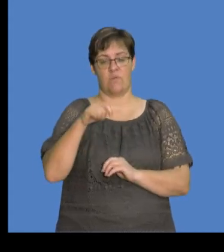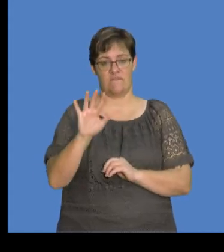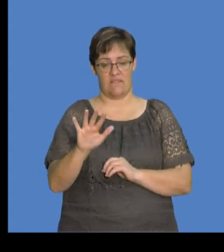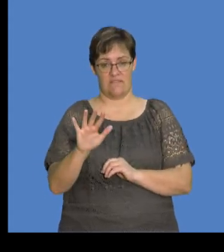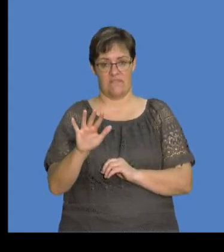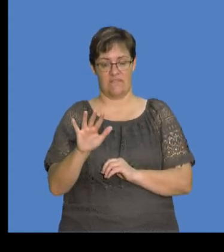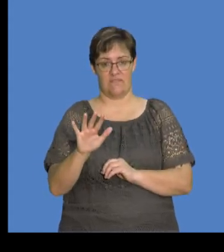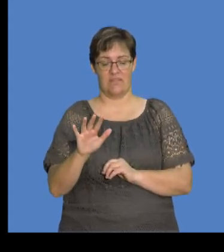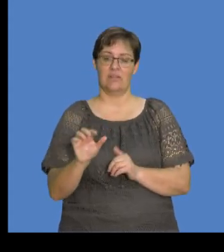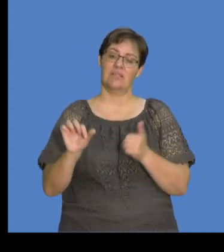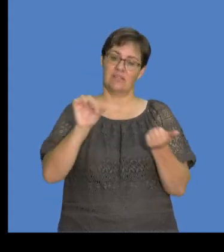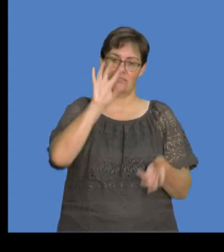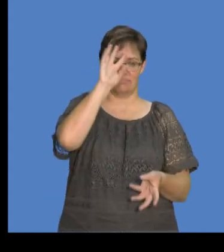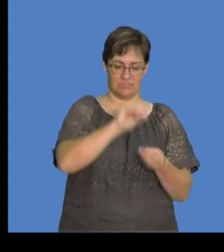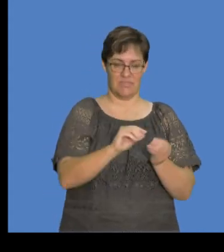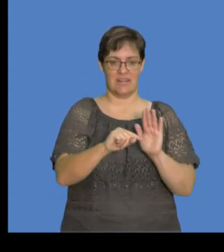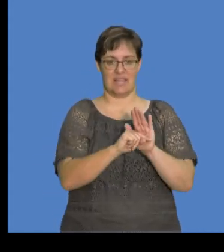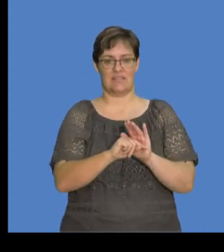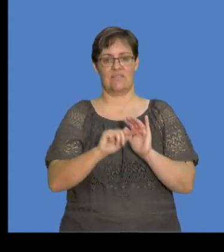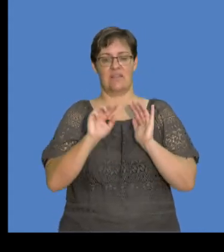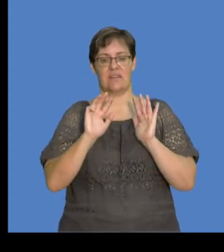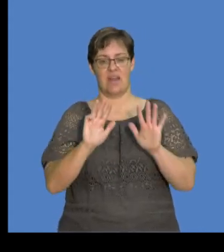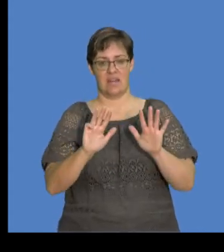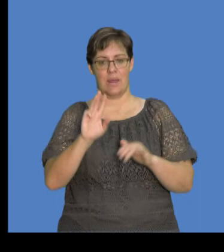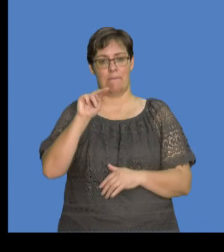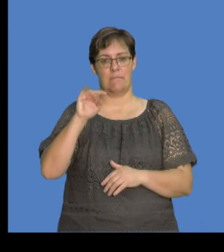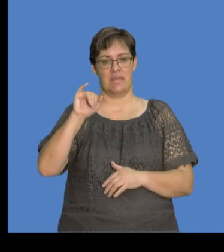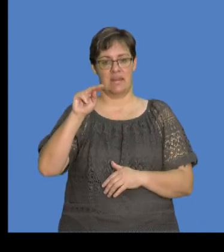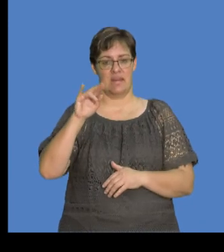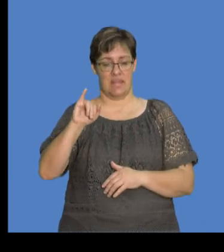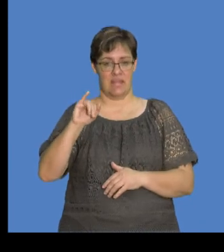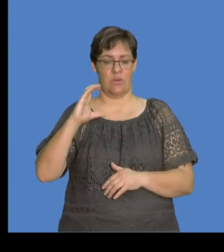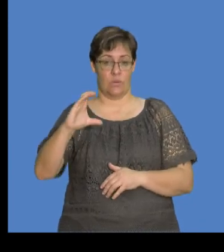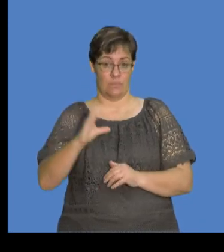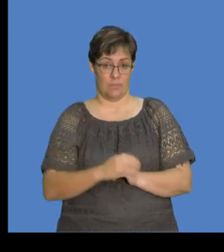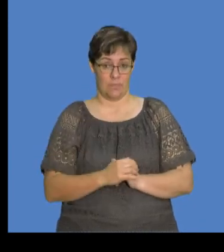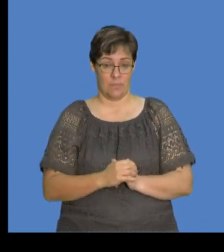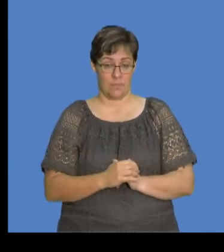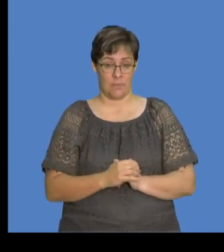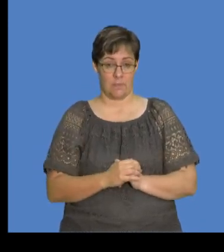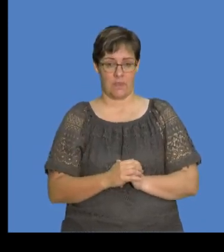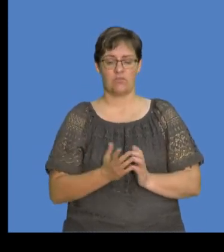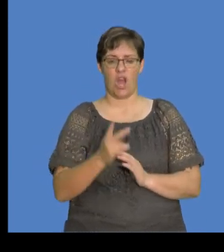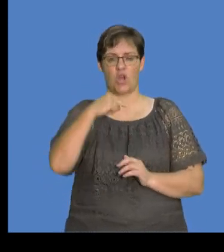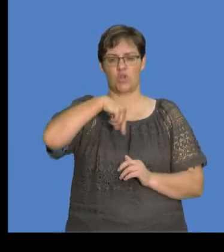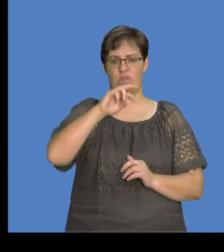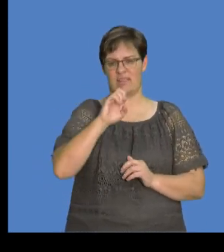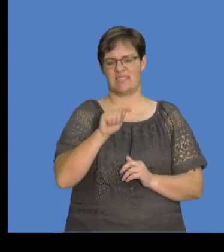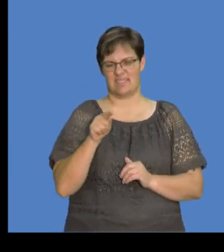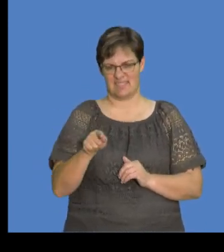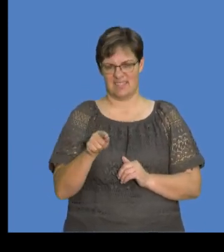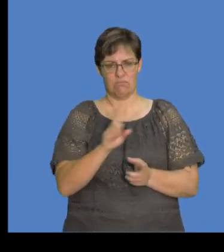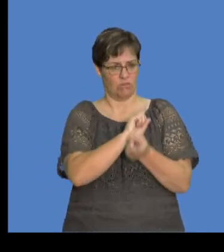It takes us back again to negative 9 millicoulombs, okay? So that's our Q net. So our Q net